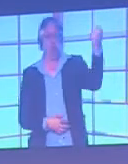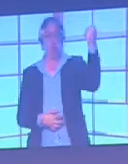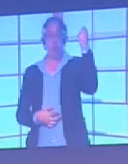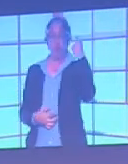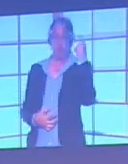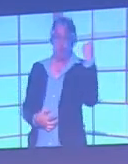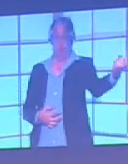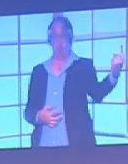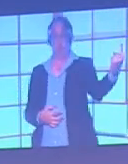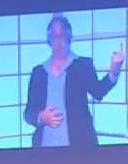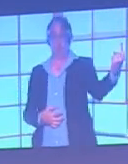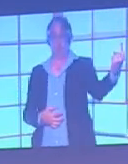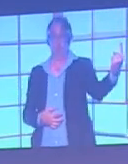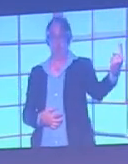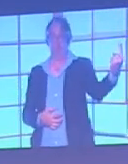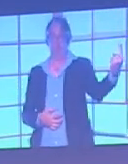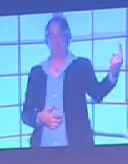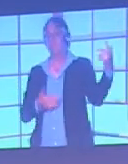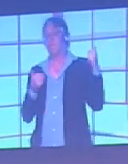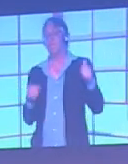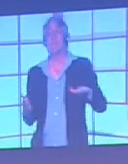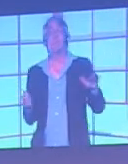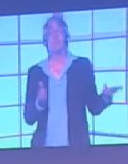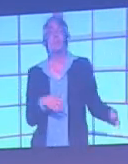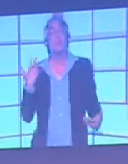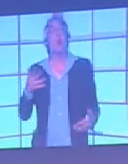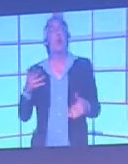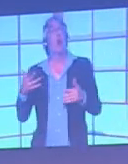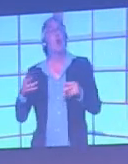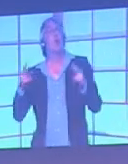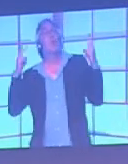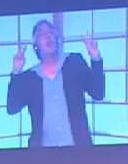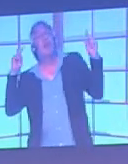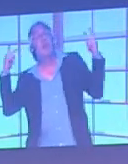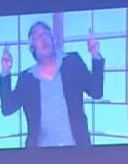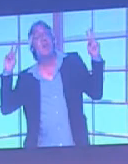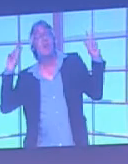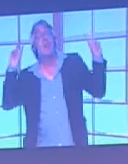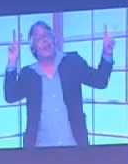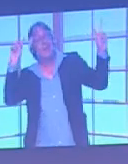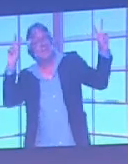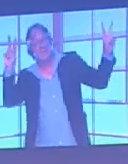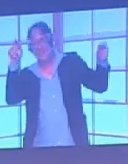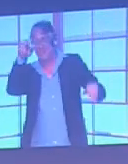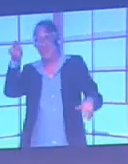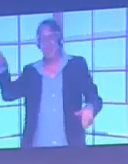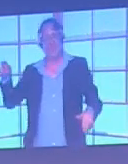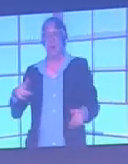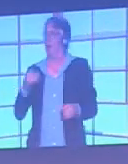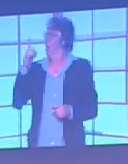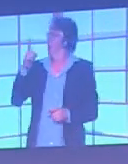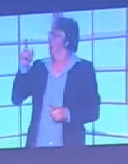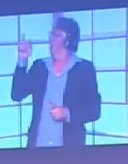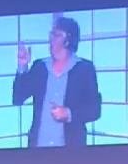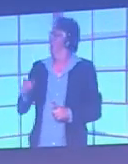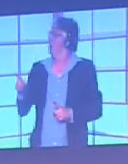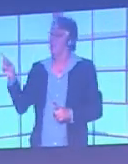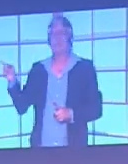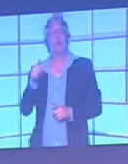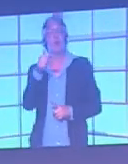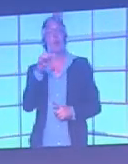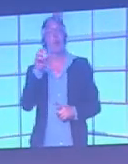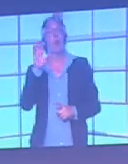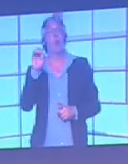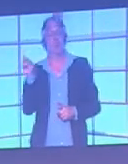What about supporters? Well, I've only picked a few tiny little examples from Twitter for you. Tomo in the English Premier League said,